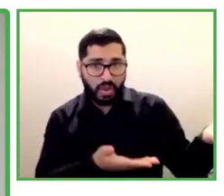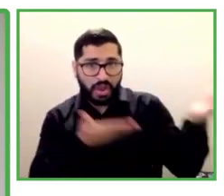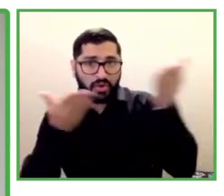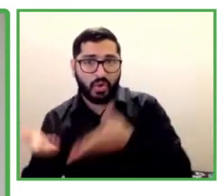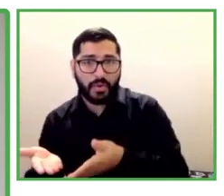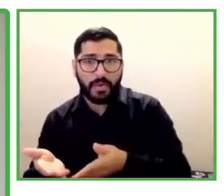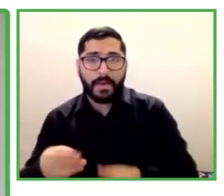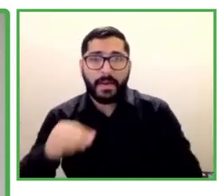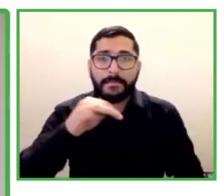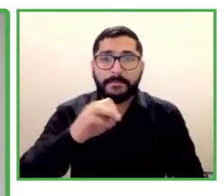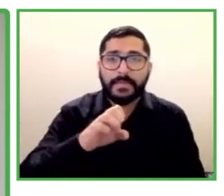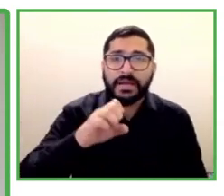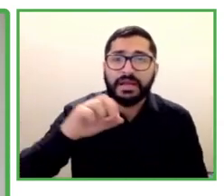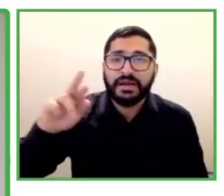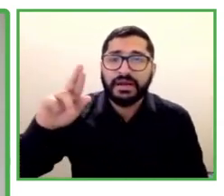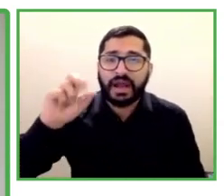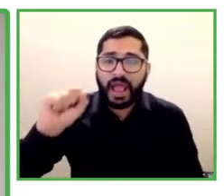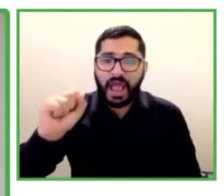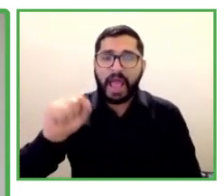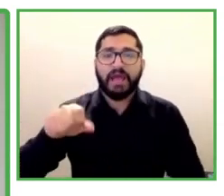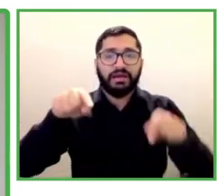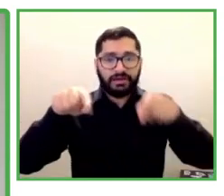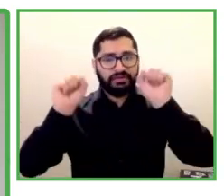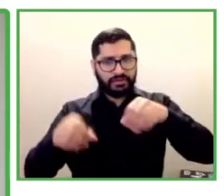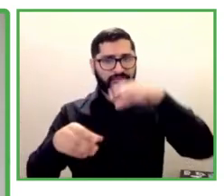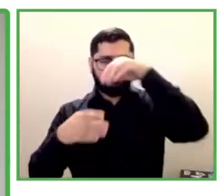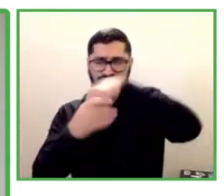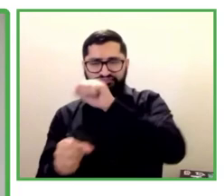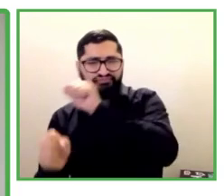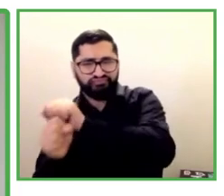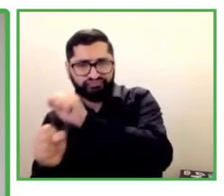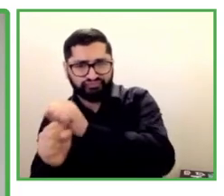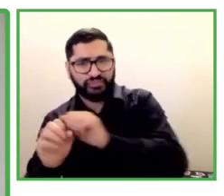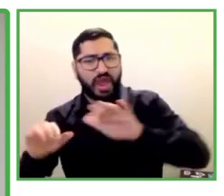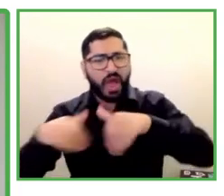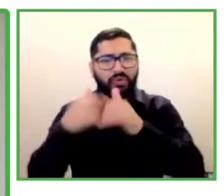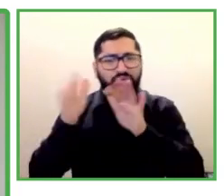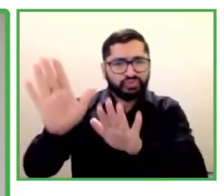it could be replicated in Latin America. Mira, we